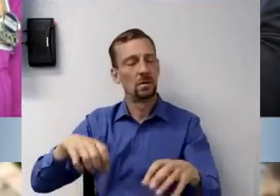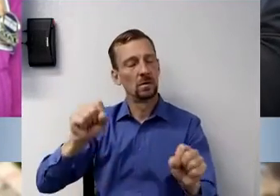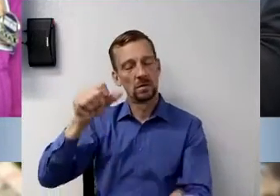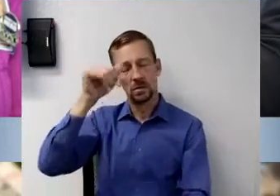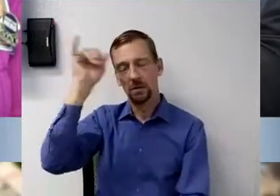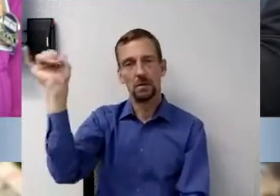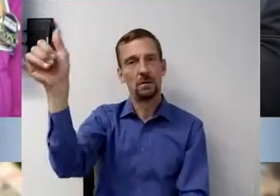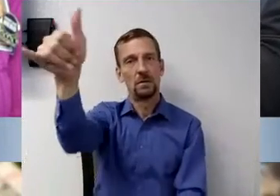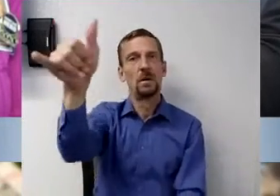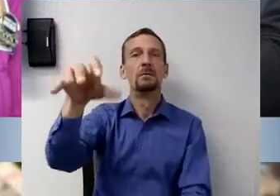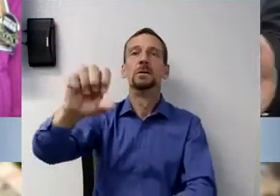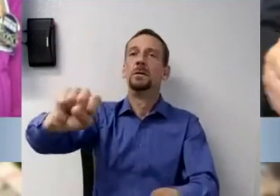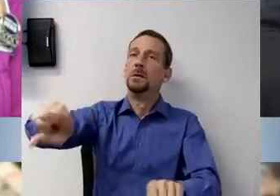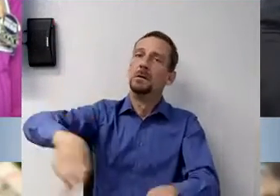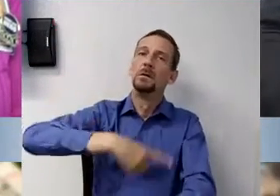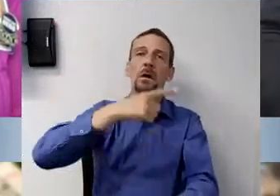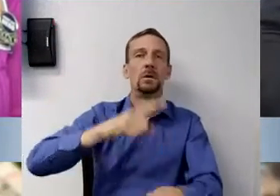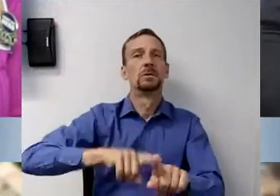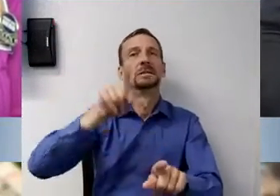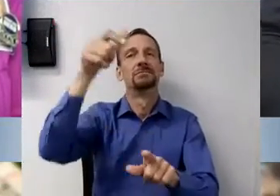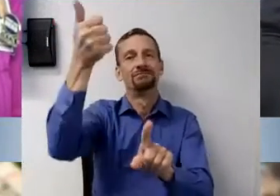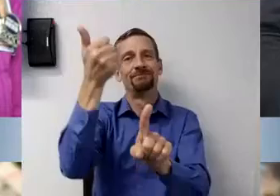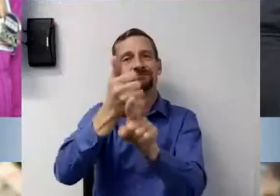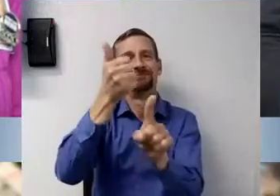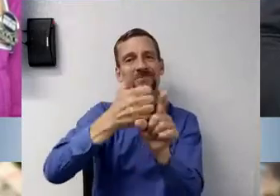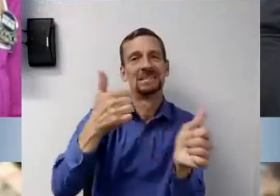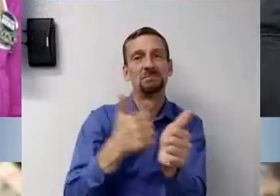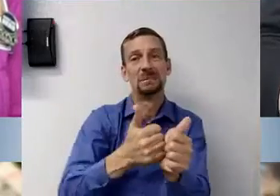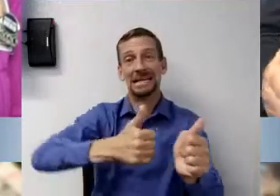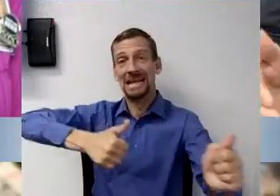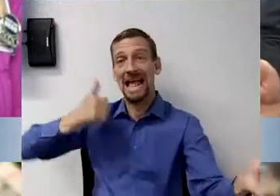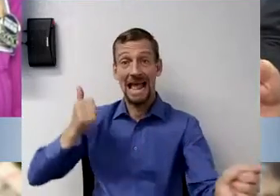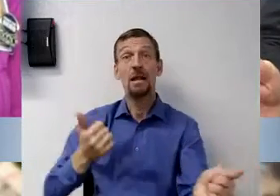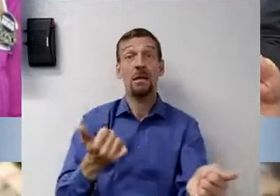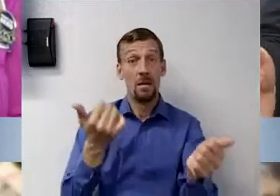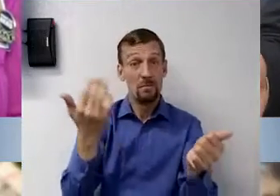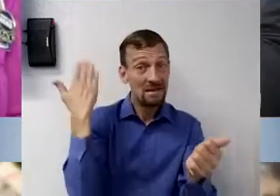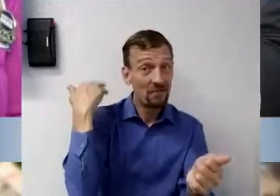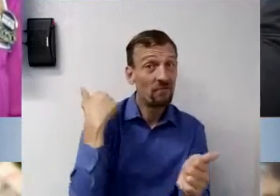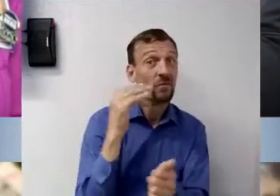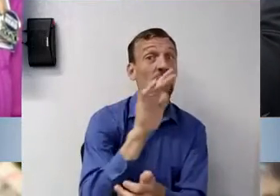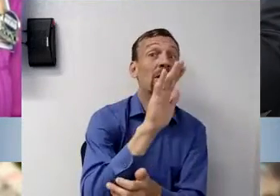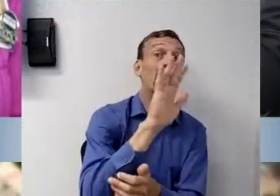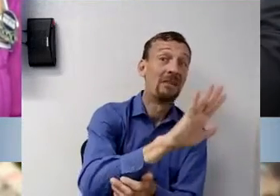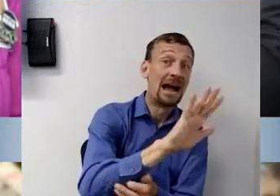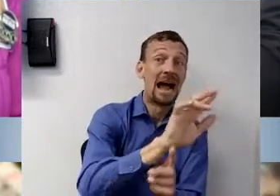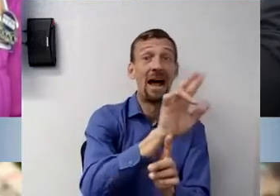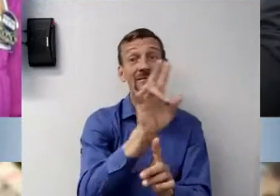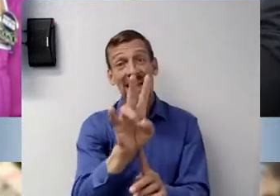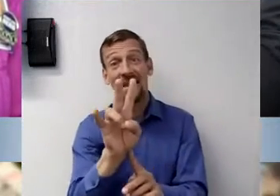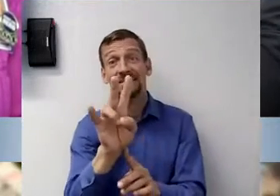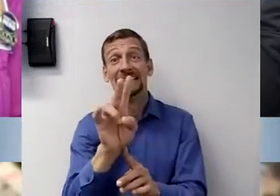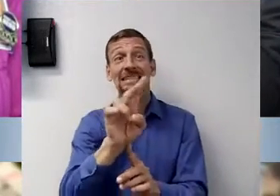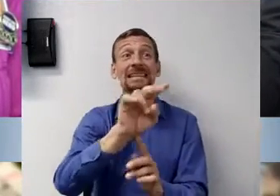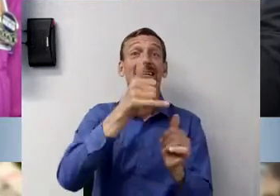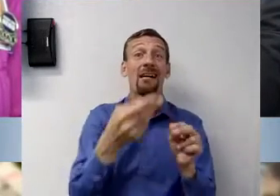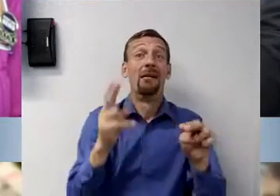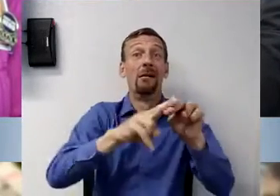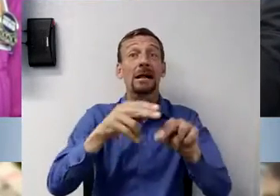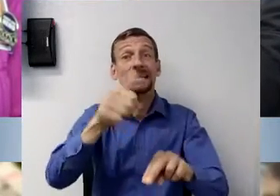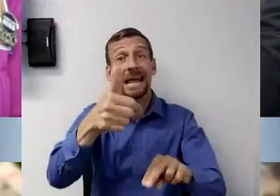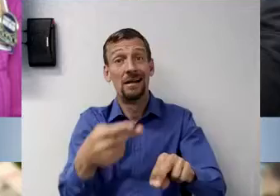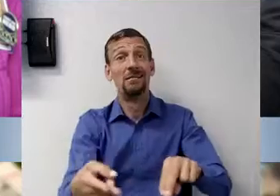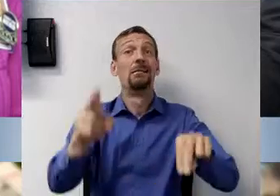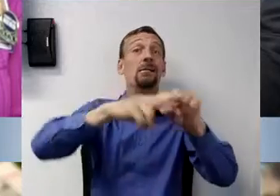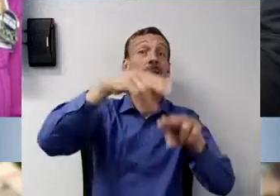behind in processing. So, it was taking them five to seven days, and then it was 10 days and 14, and we just had one that came back today